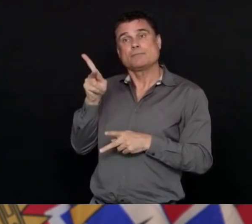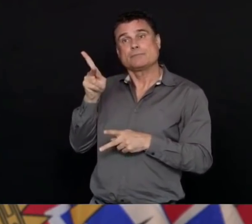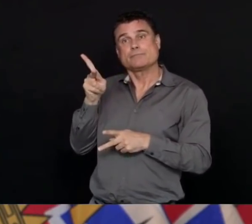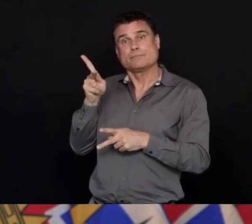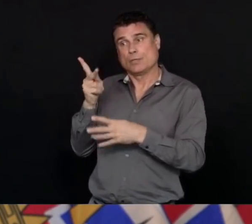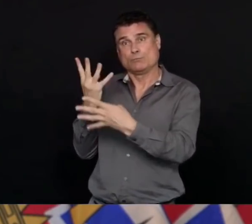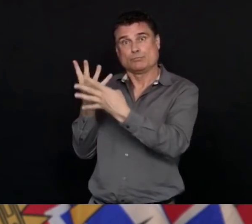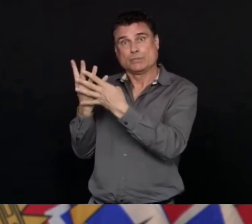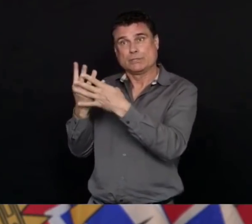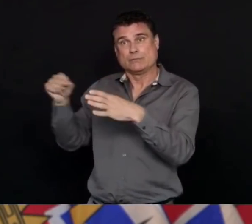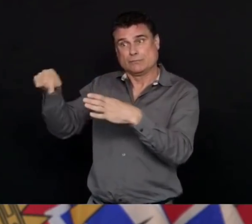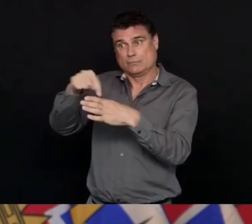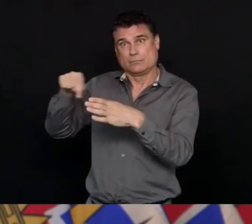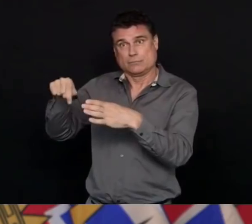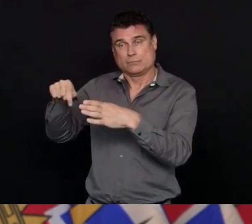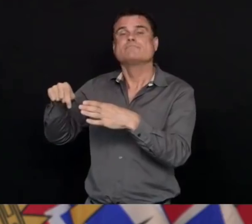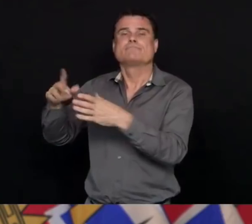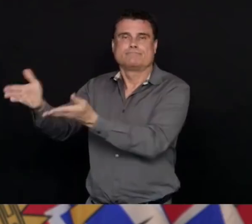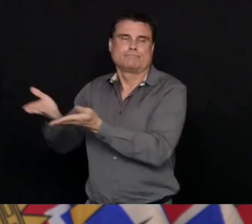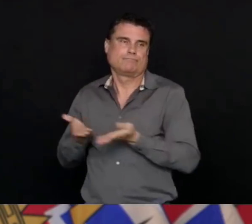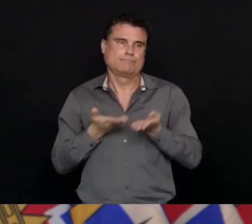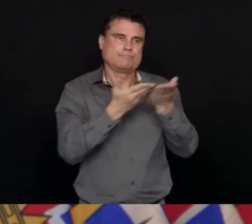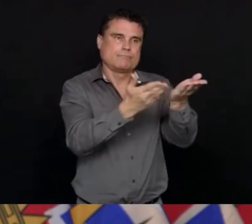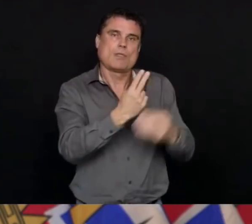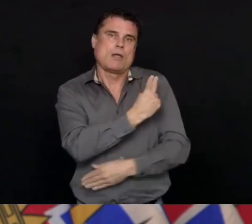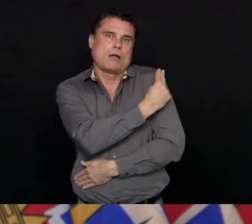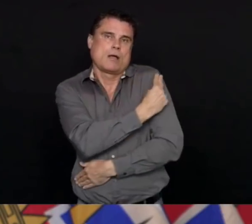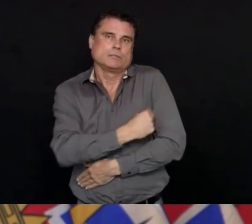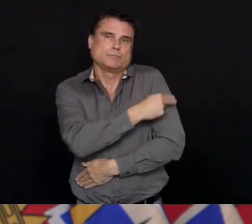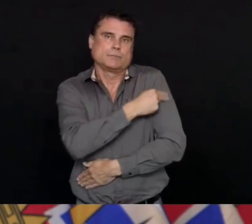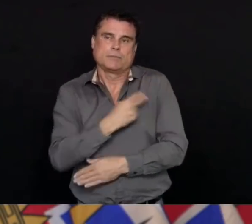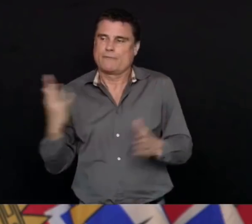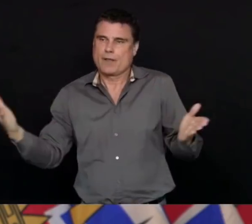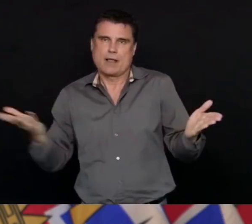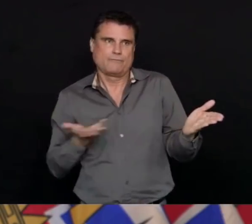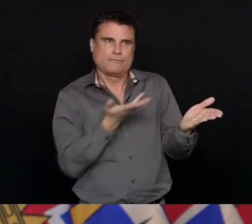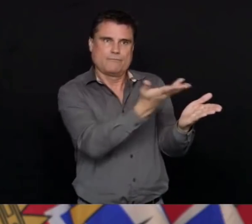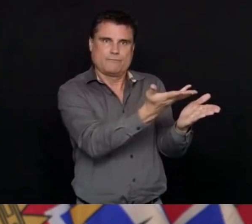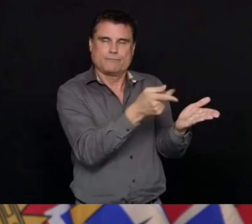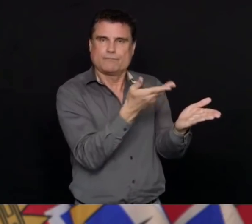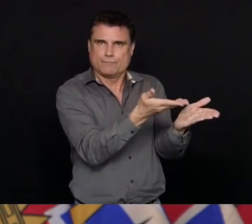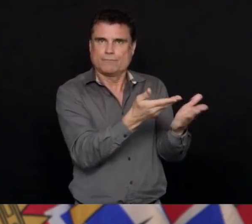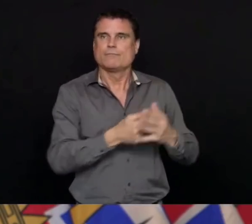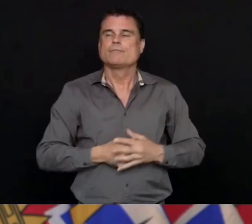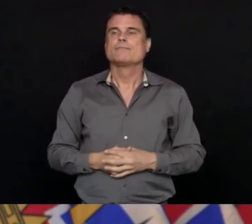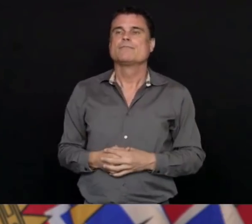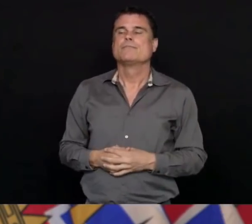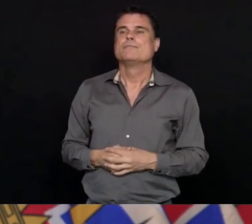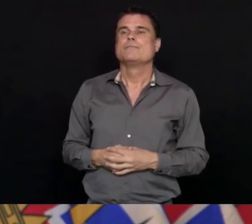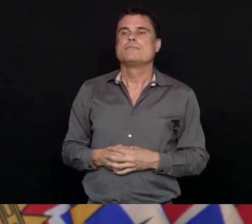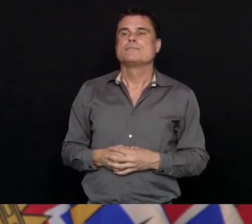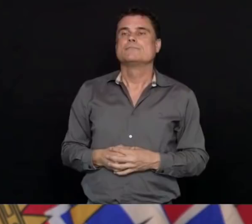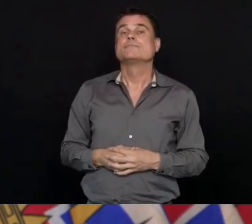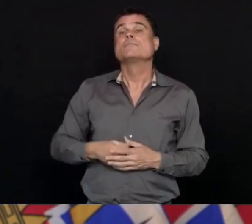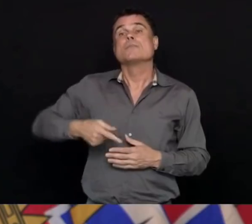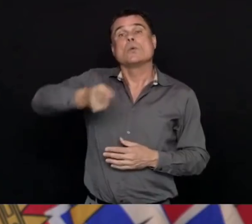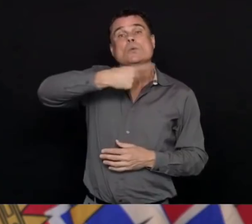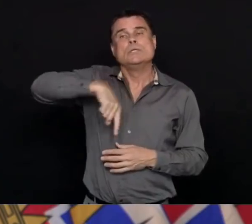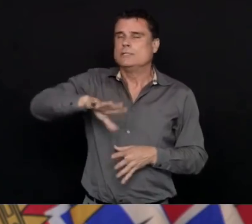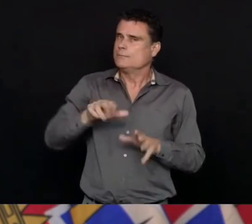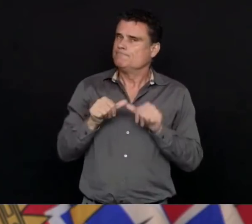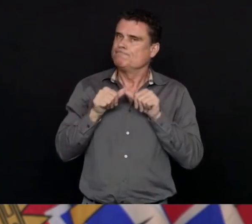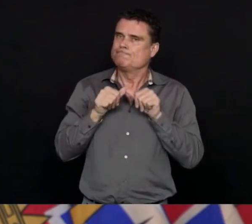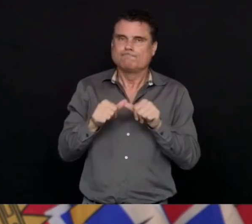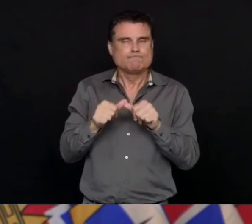Health and the BC CDC in supporting our corrections partners in managing the challenging